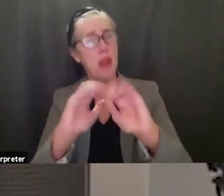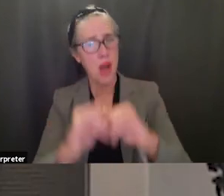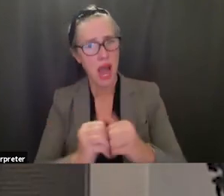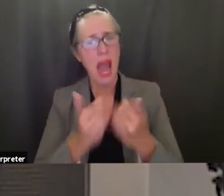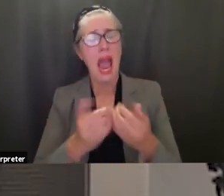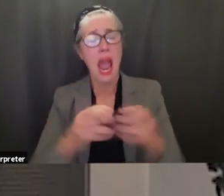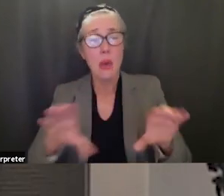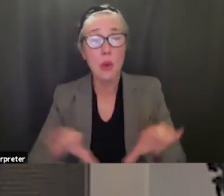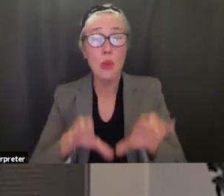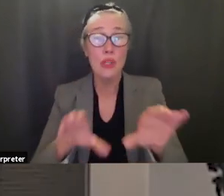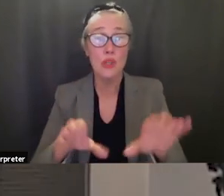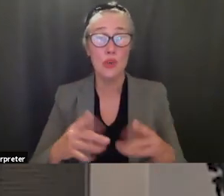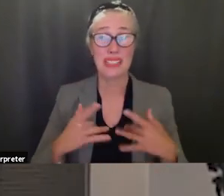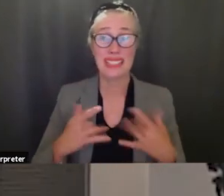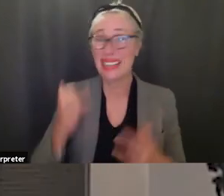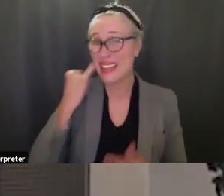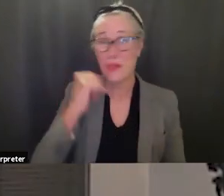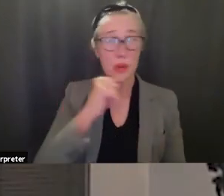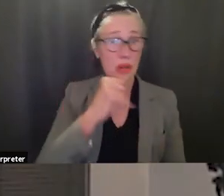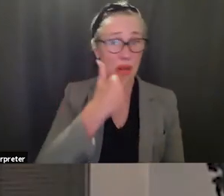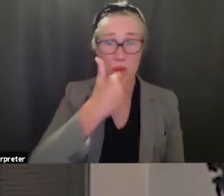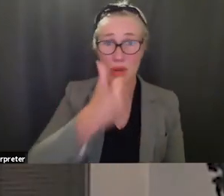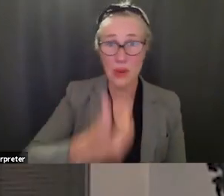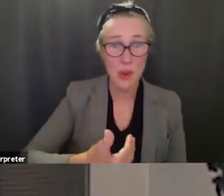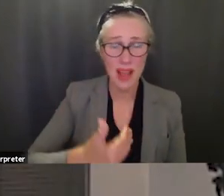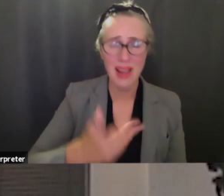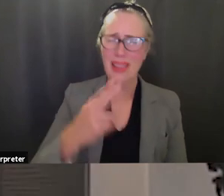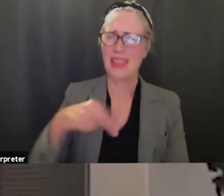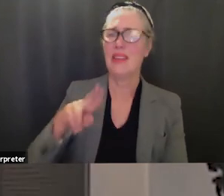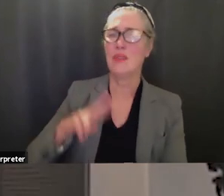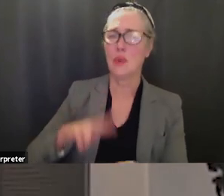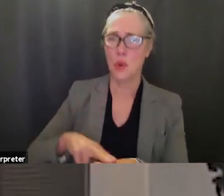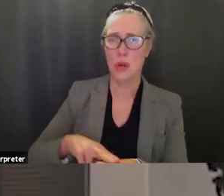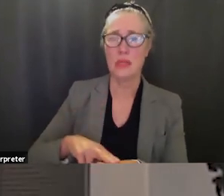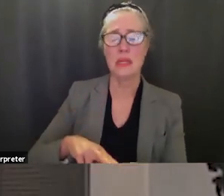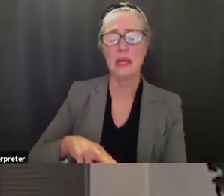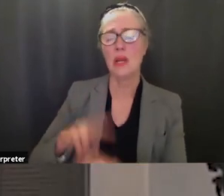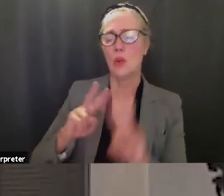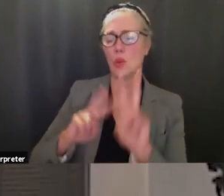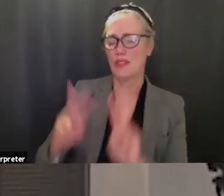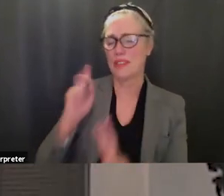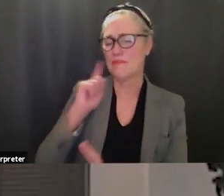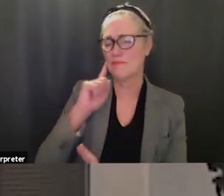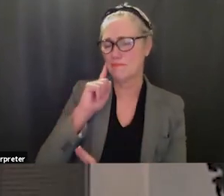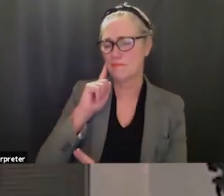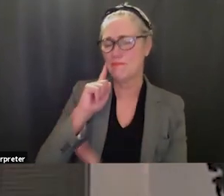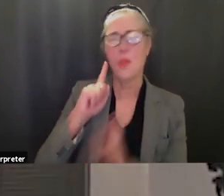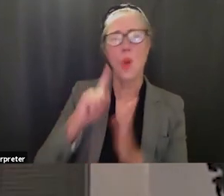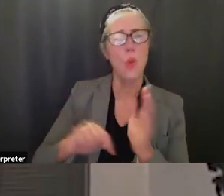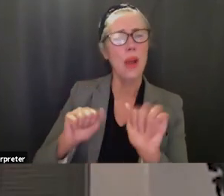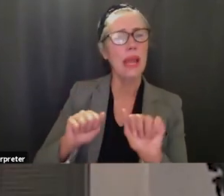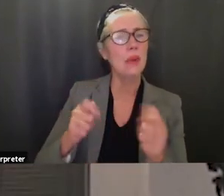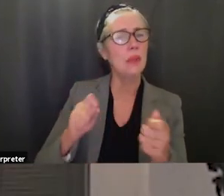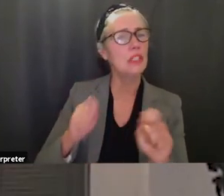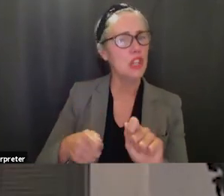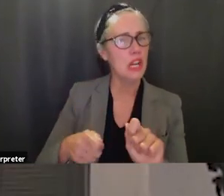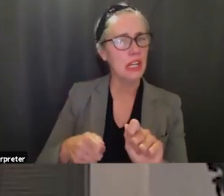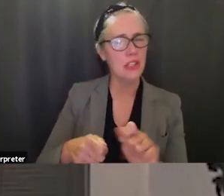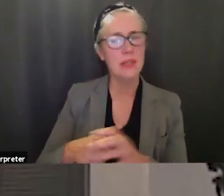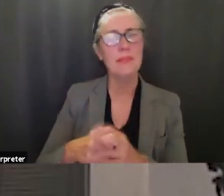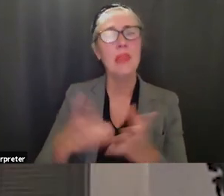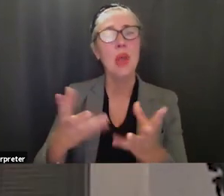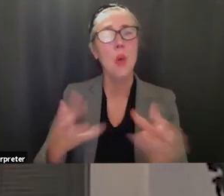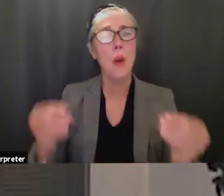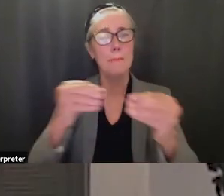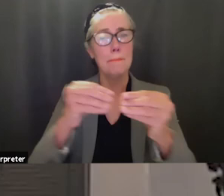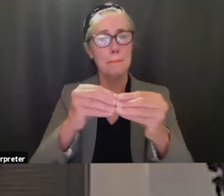as well as we should be doing then of course you know we look and say what can we change so i'm looking to have more